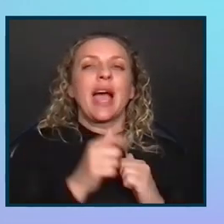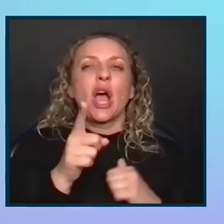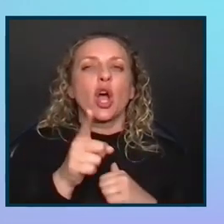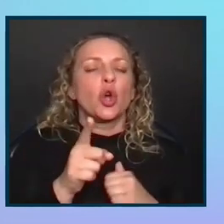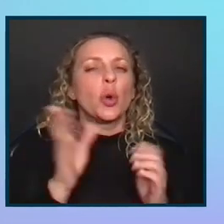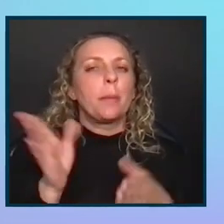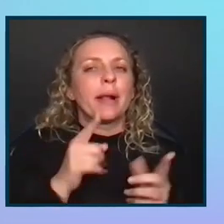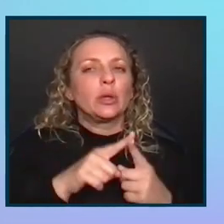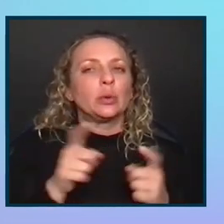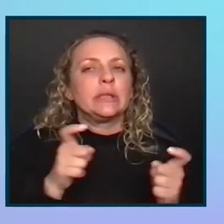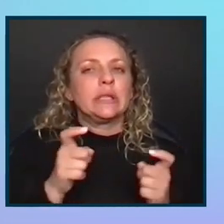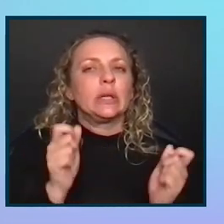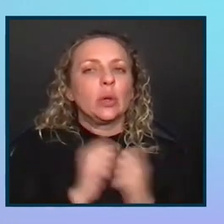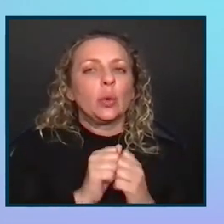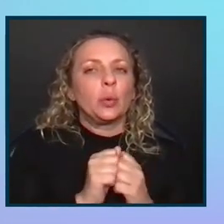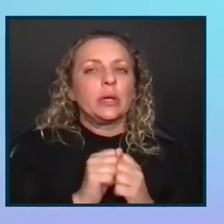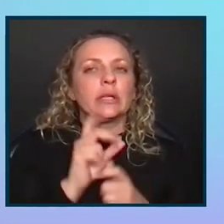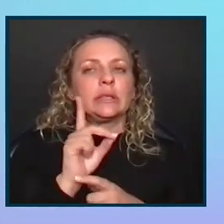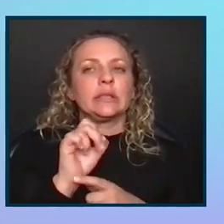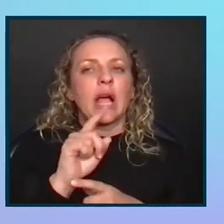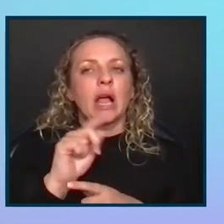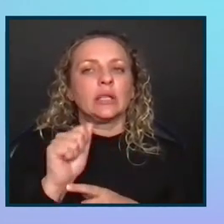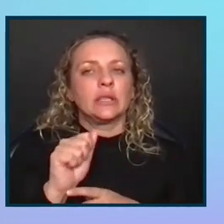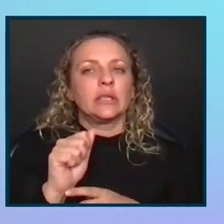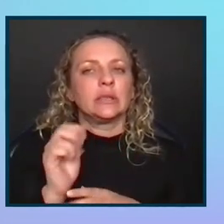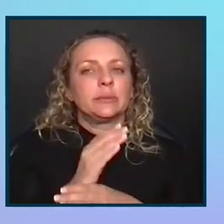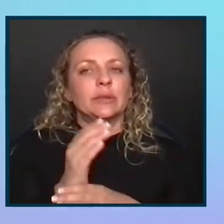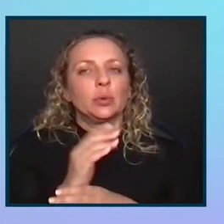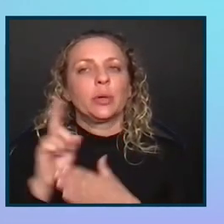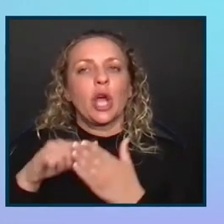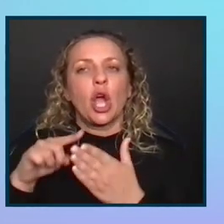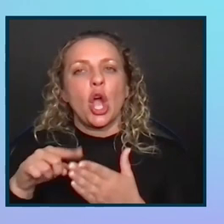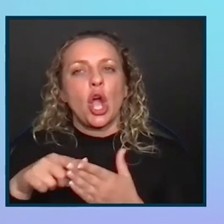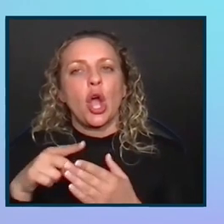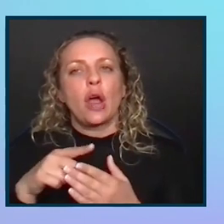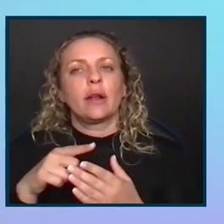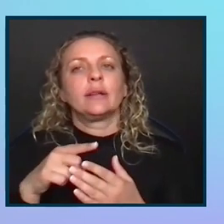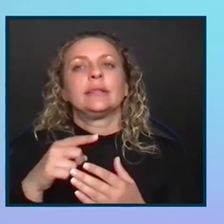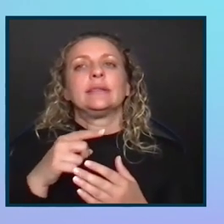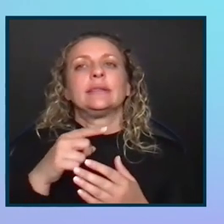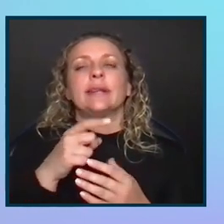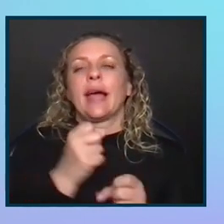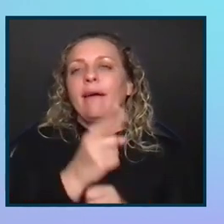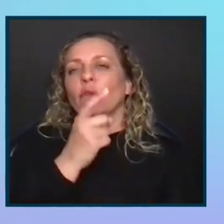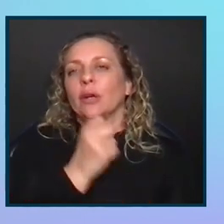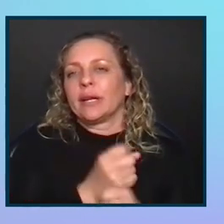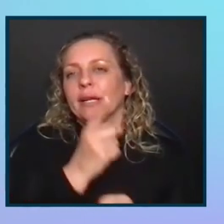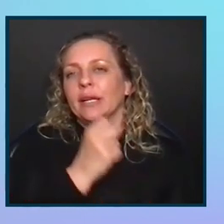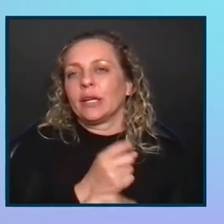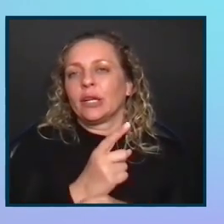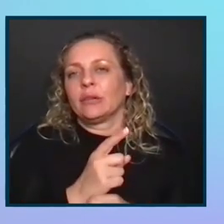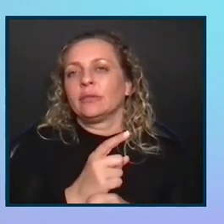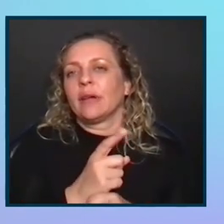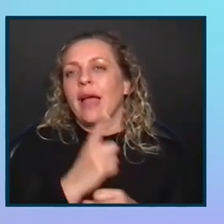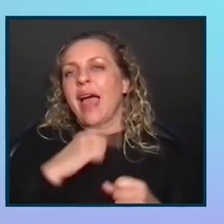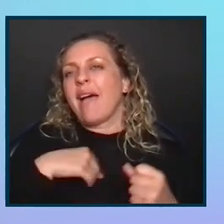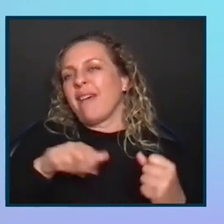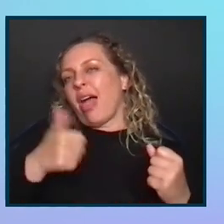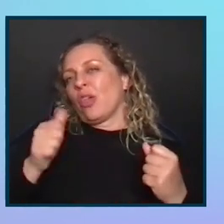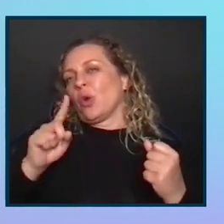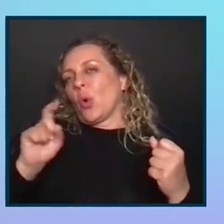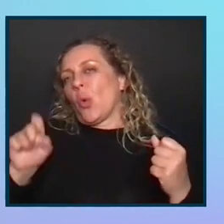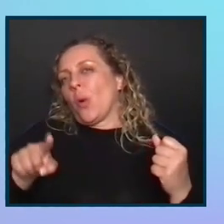plan to deal with deltas between audits from year to year? And there are a couple of follow-up questions to that.